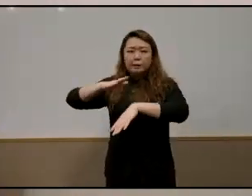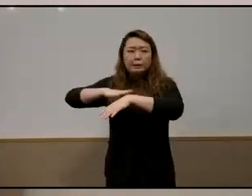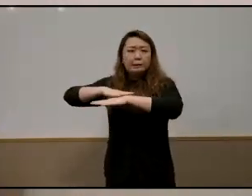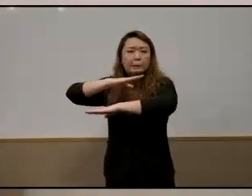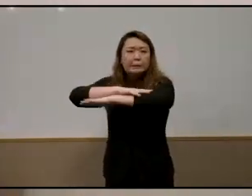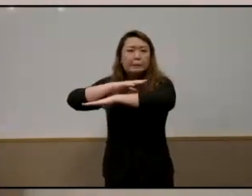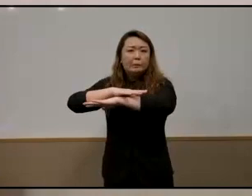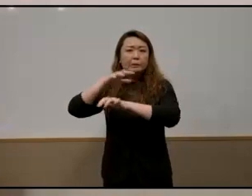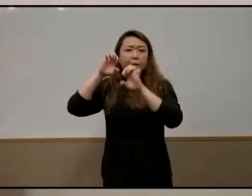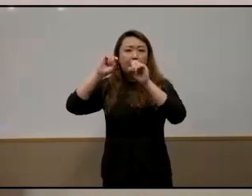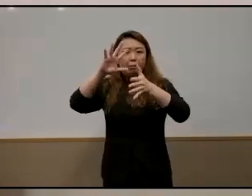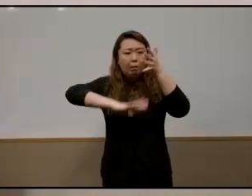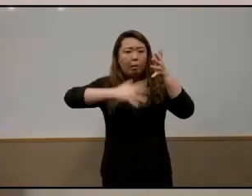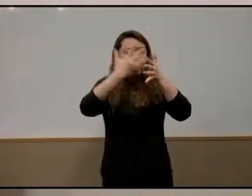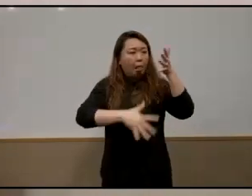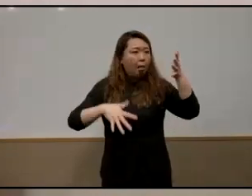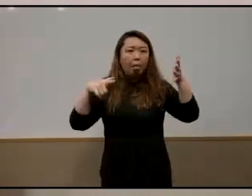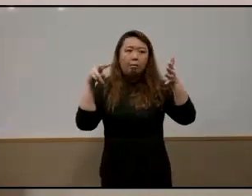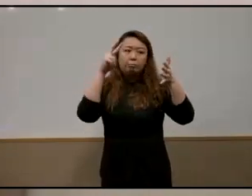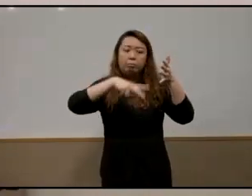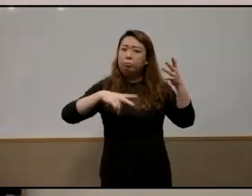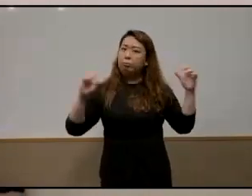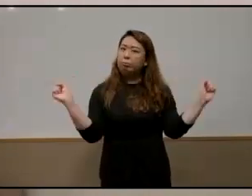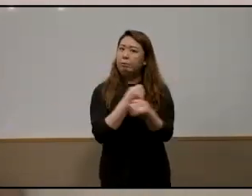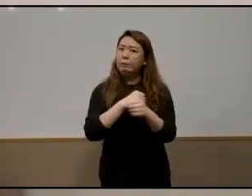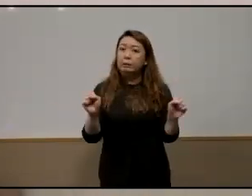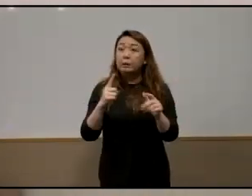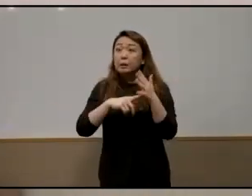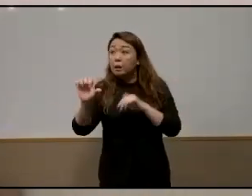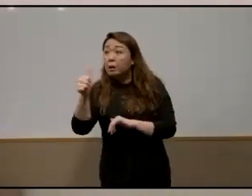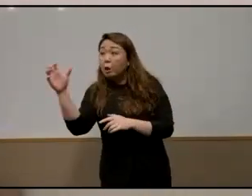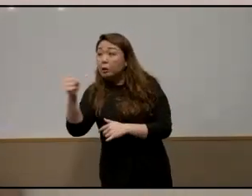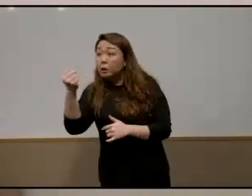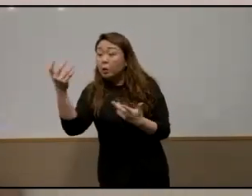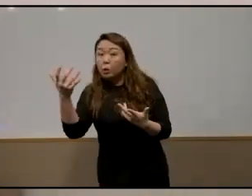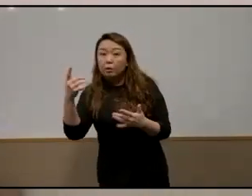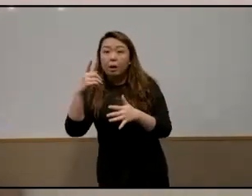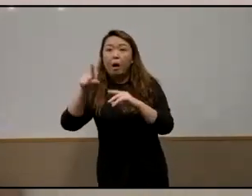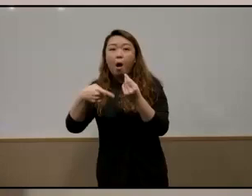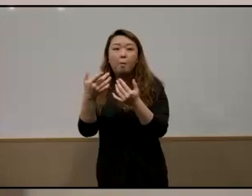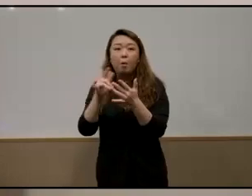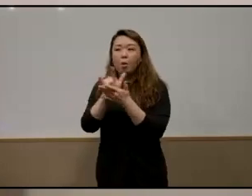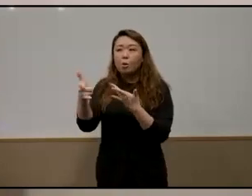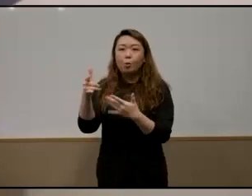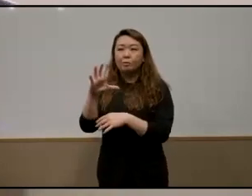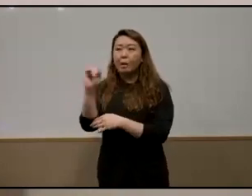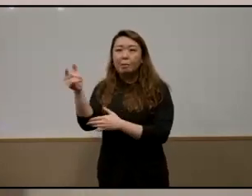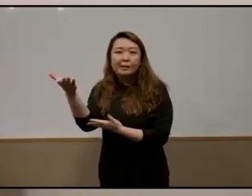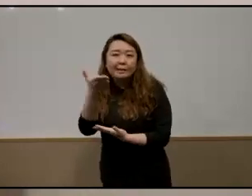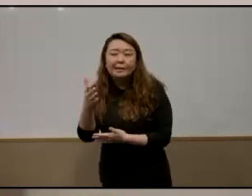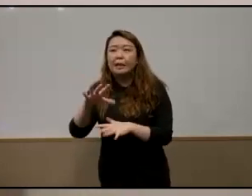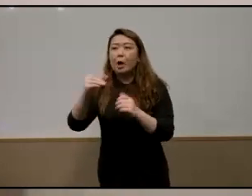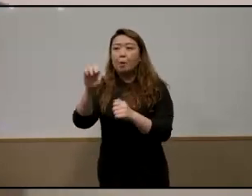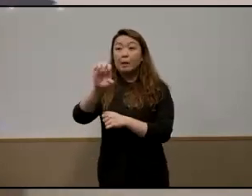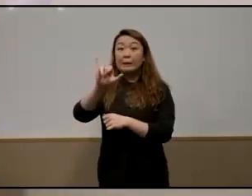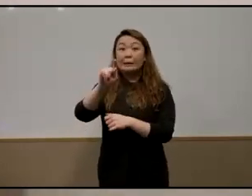education is already quite impossible what about the rest of the other stakeholders what about those what about the corporations what about the elite